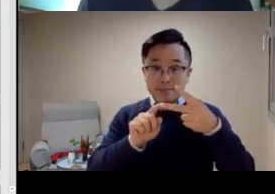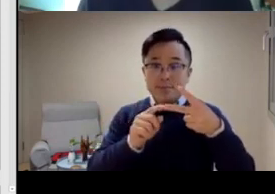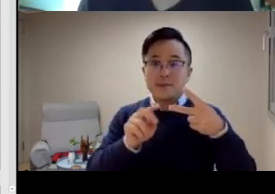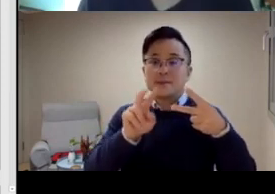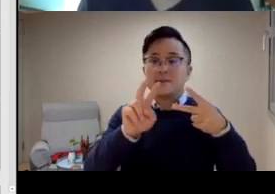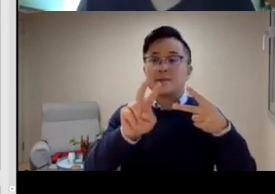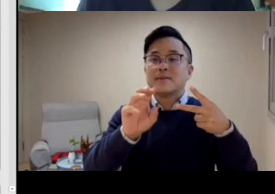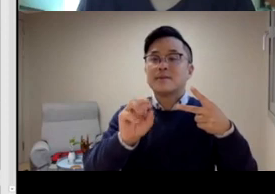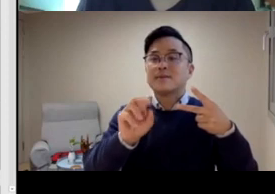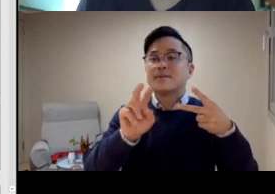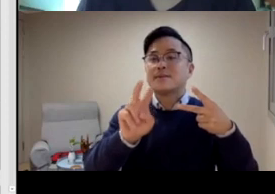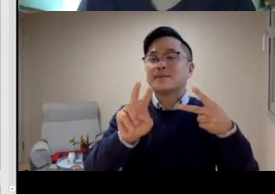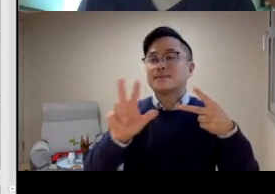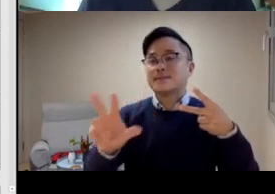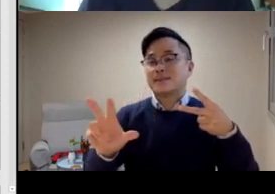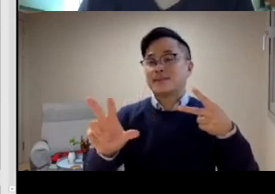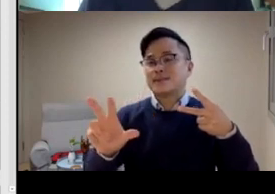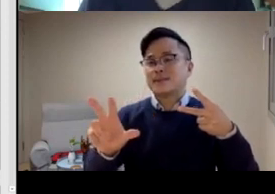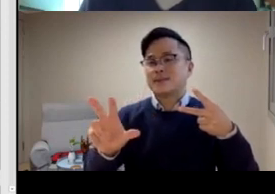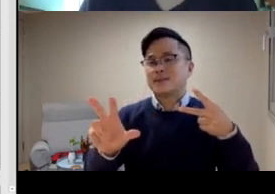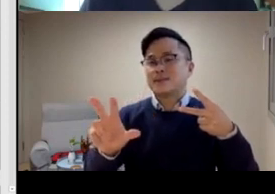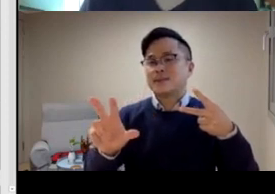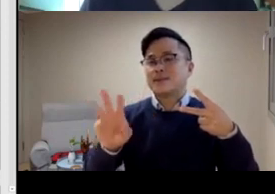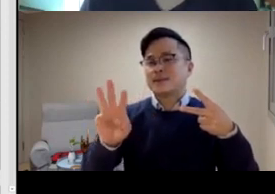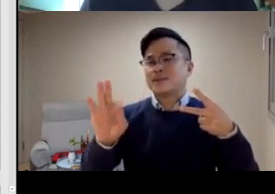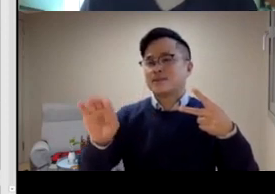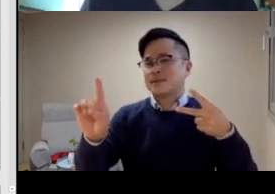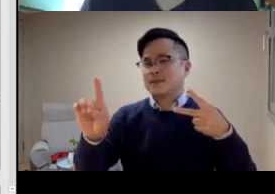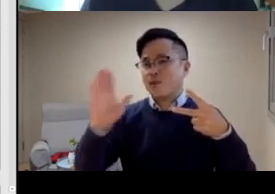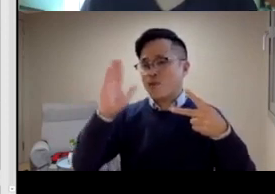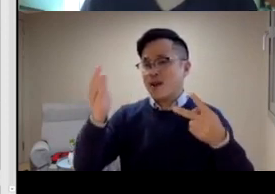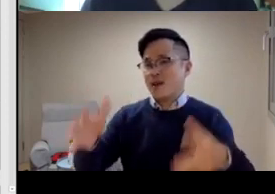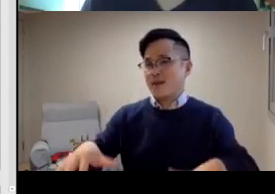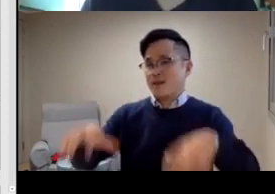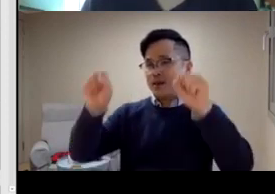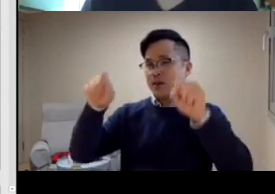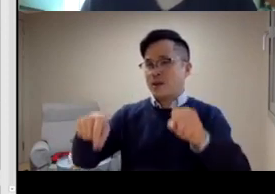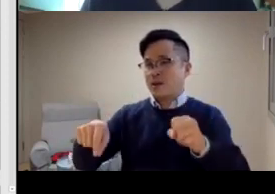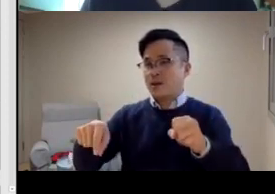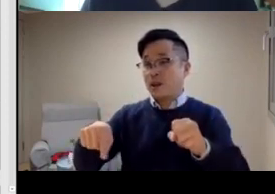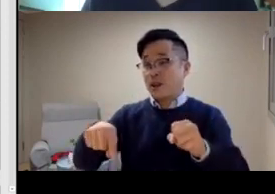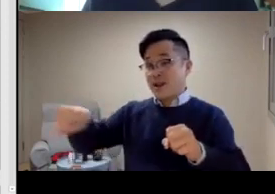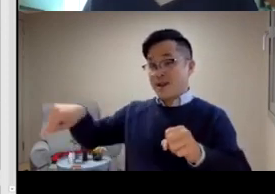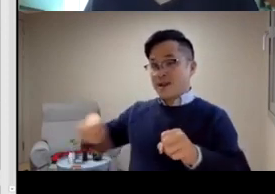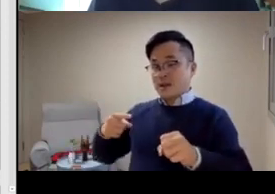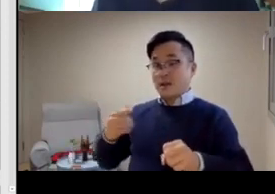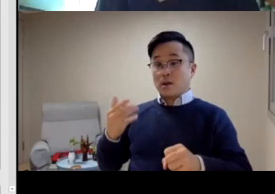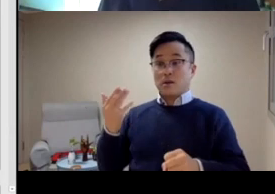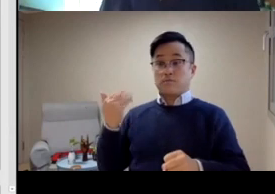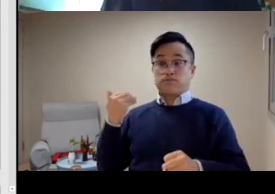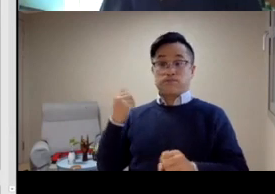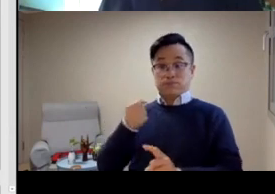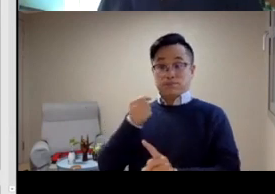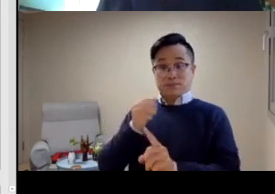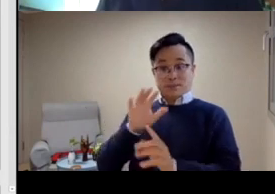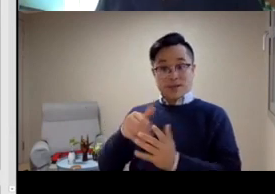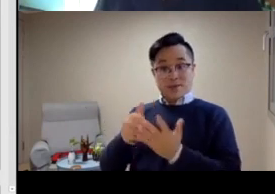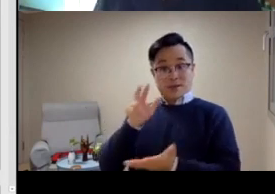Deaf people are very proud of that. And all of these relationships work together to bring that happening. Now,